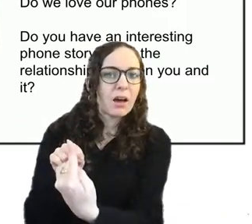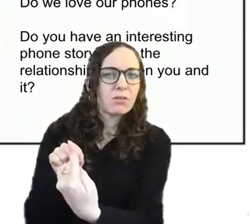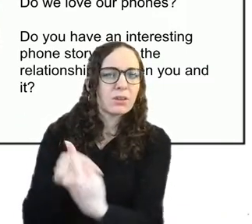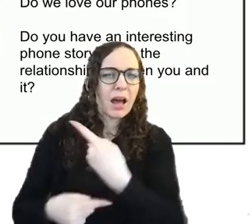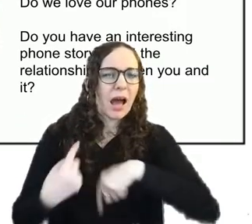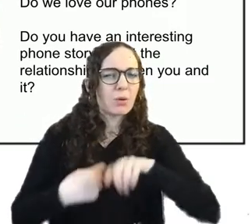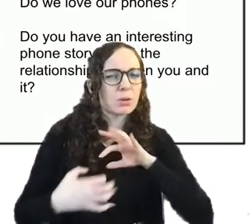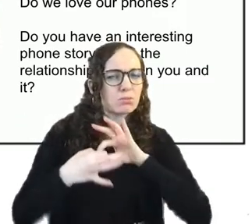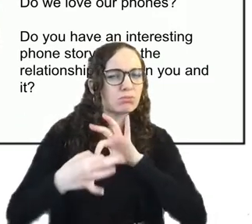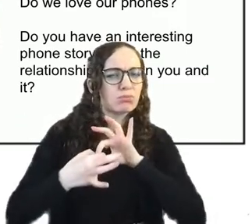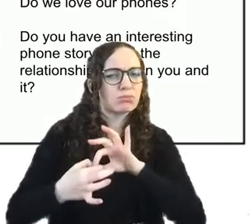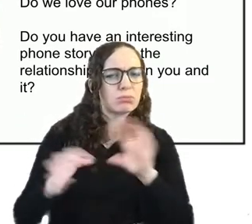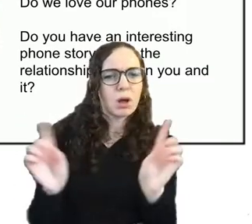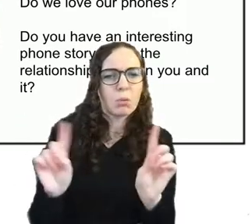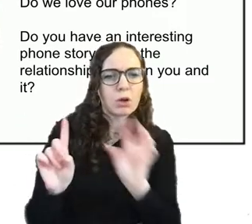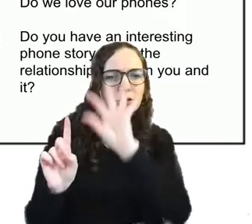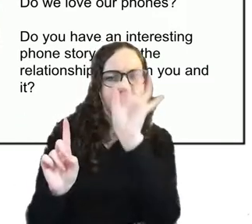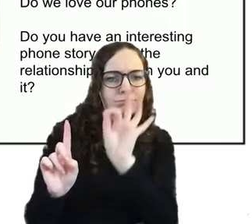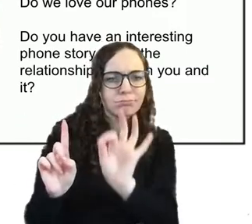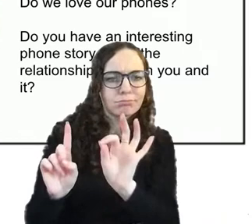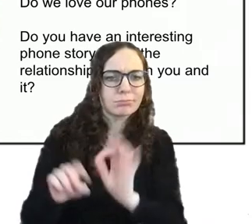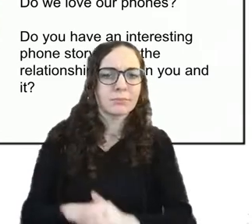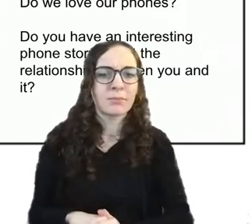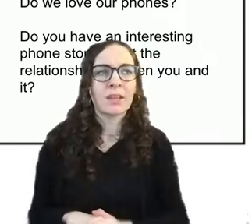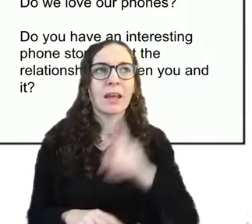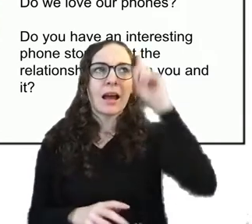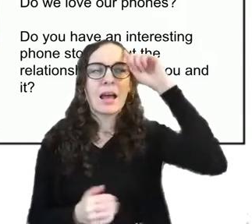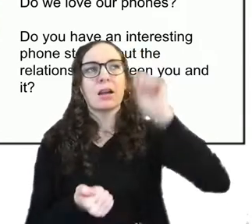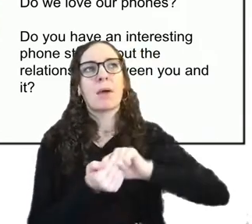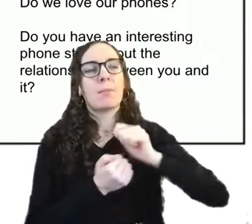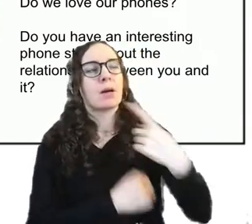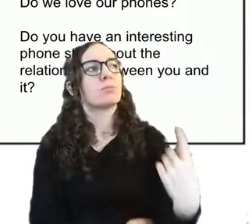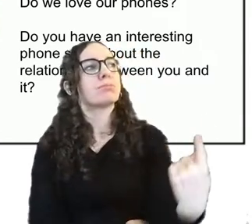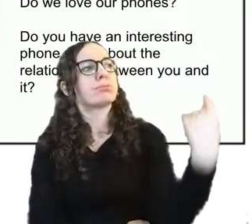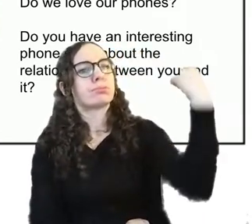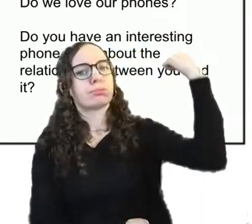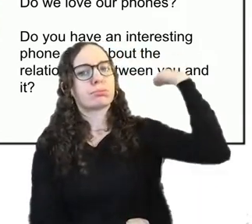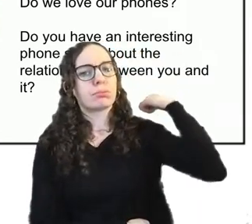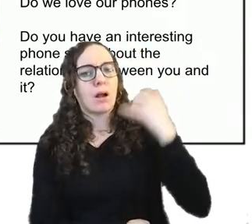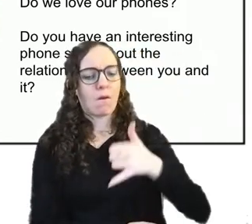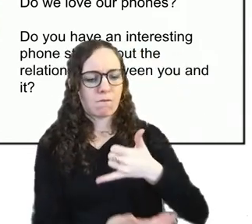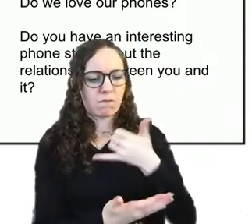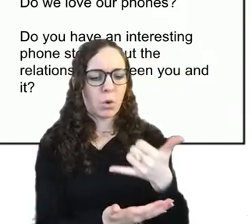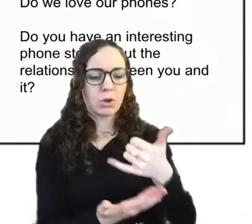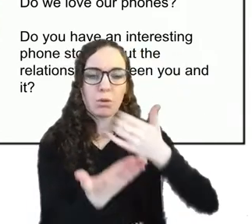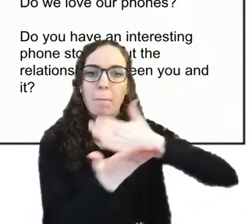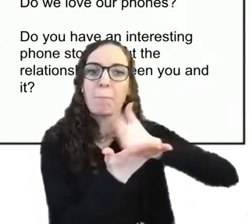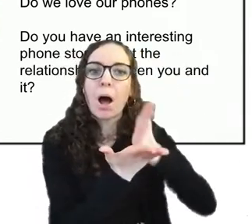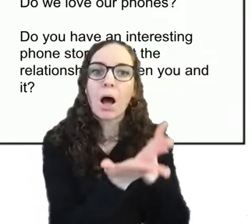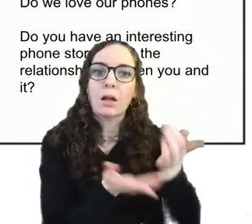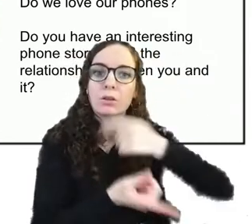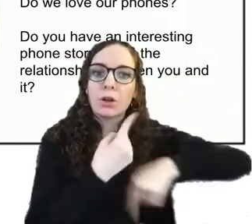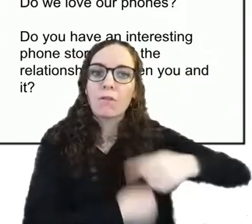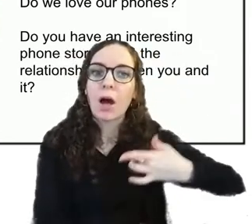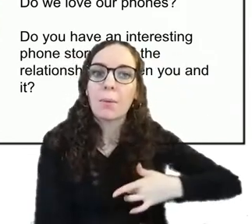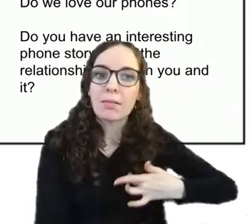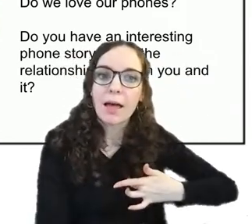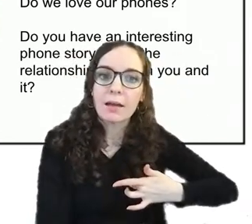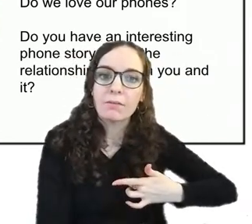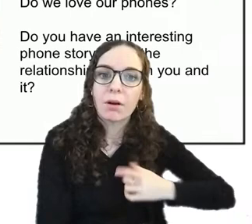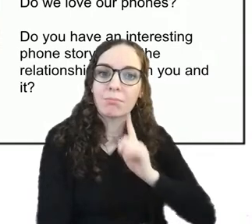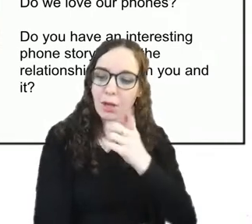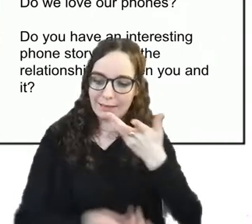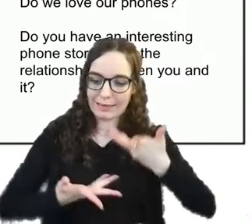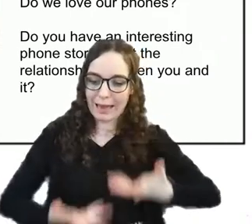back in the day when phones were just part of our lives but now there are so much integral part of our lives have we ever questioned